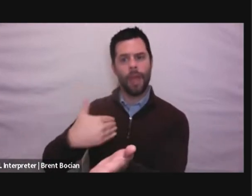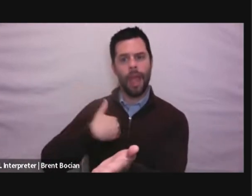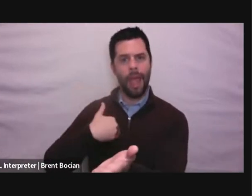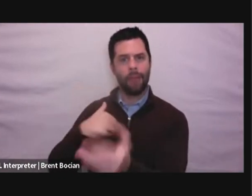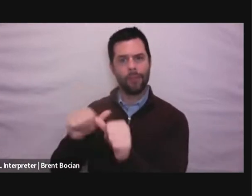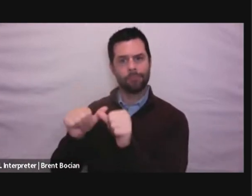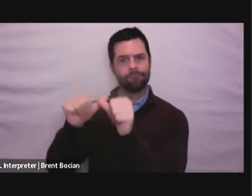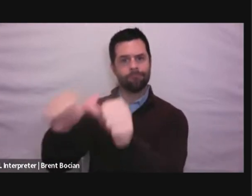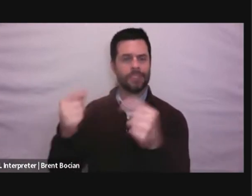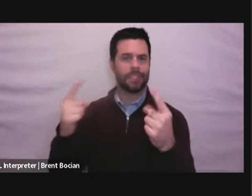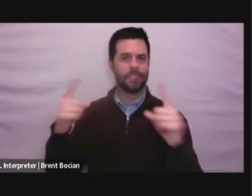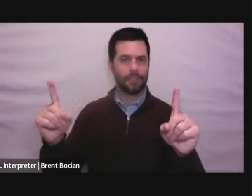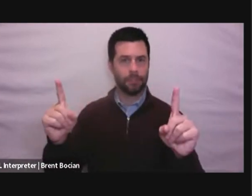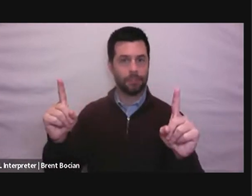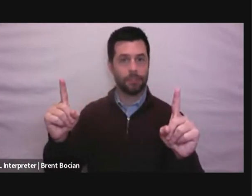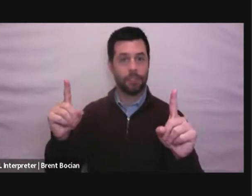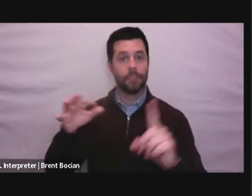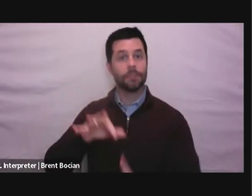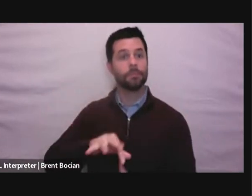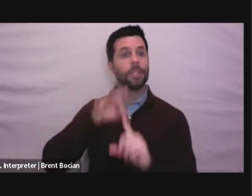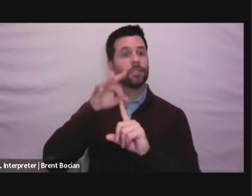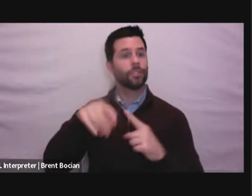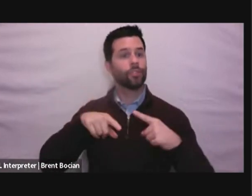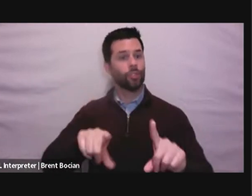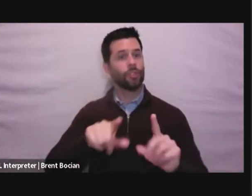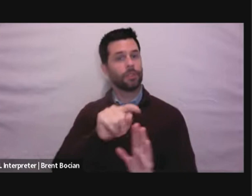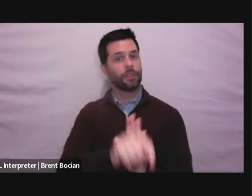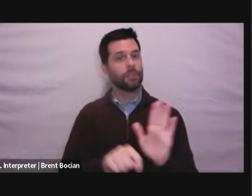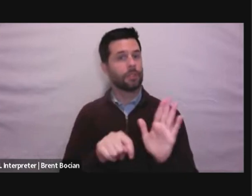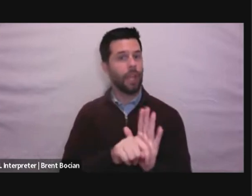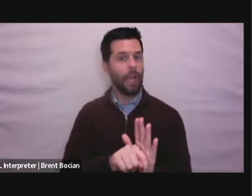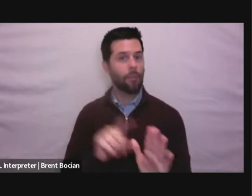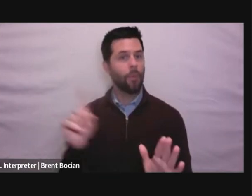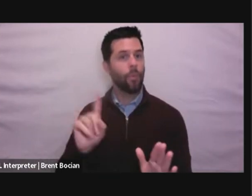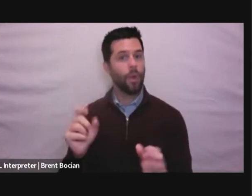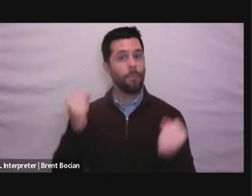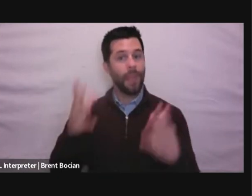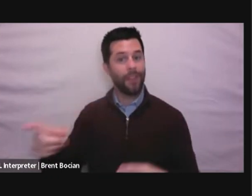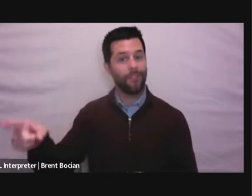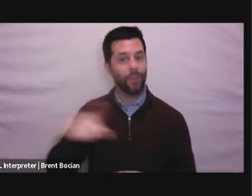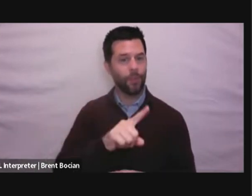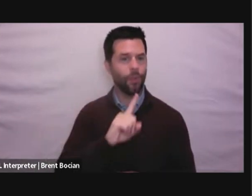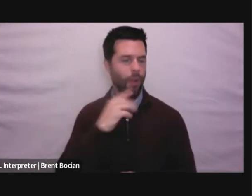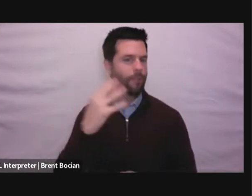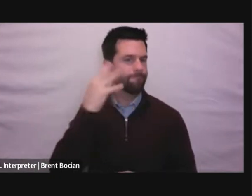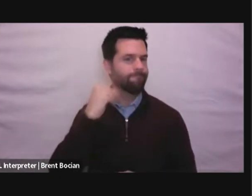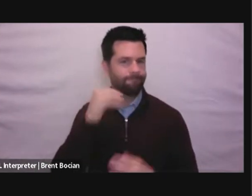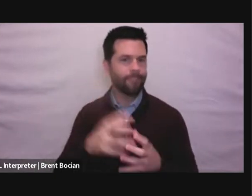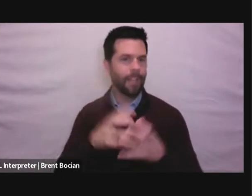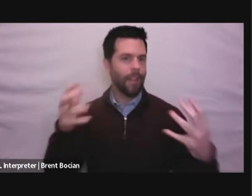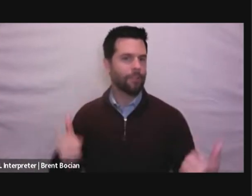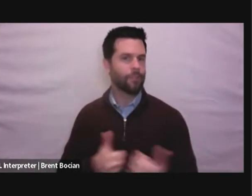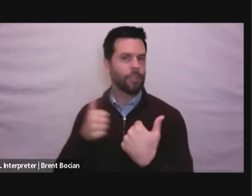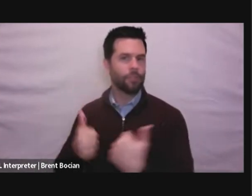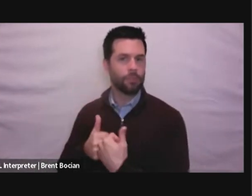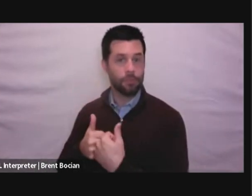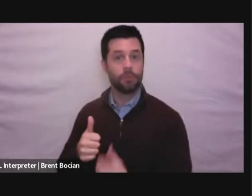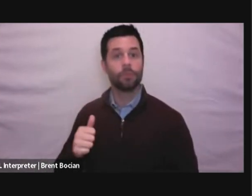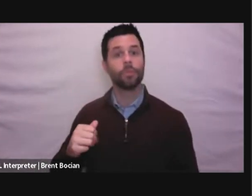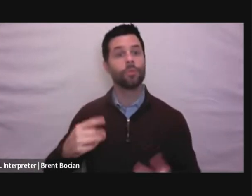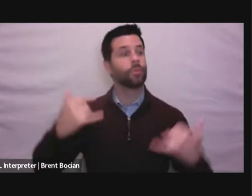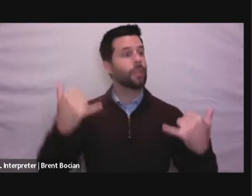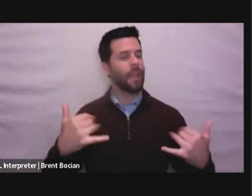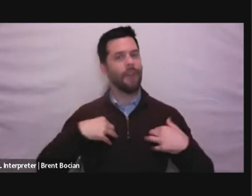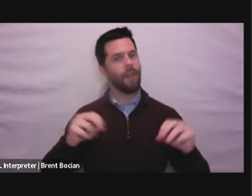at a time when, I know, many of you are facing very considerable headwinds. So today, I know we get an